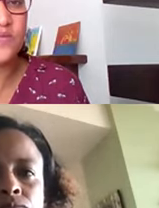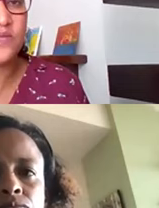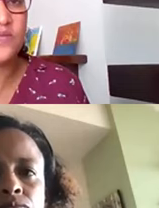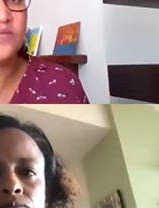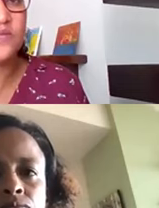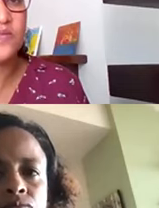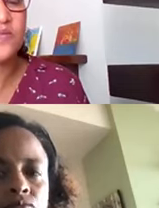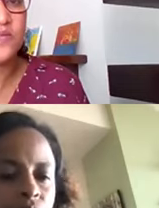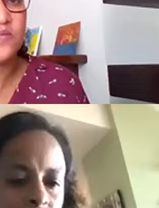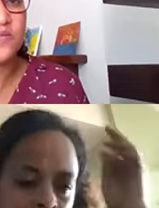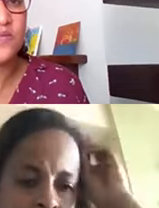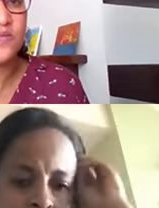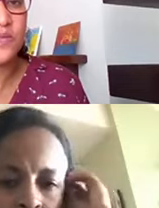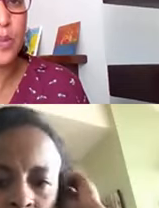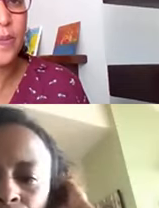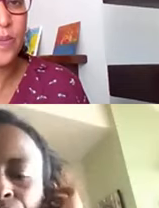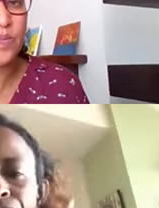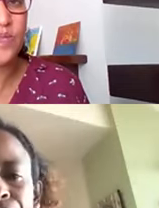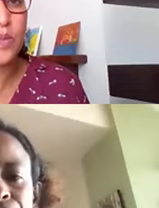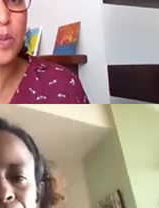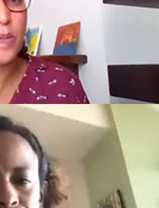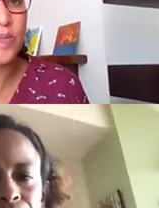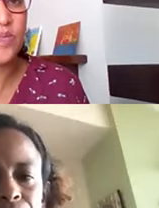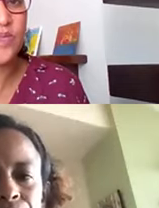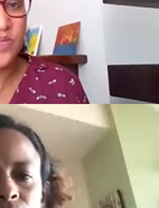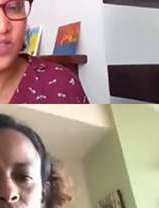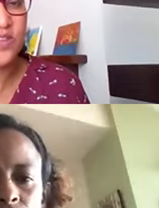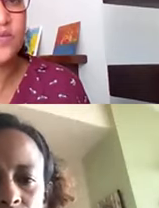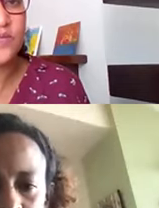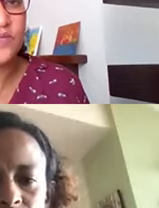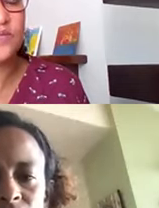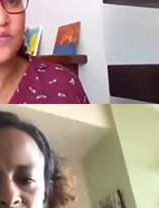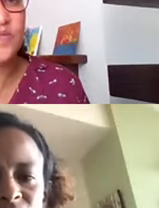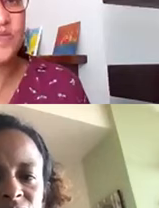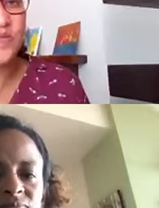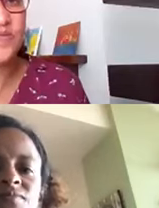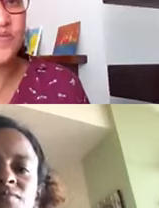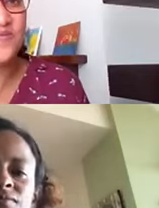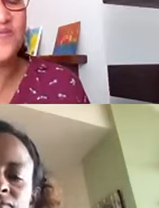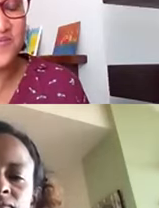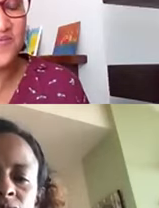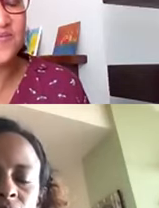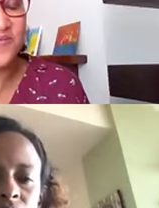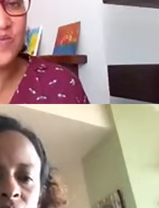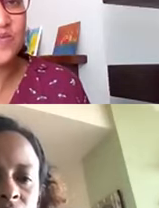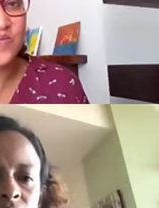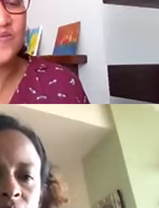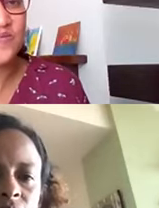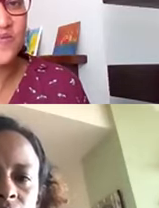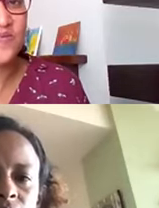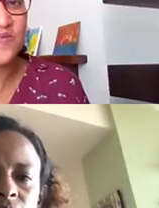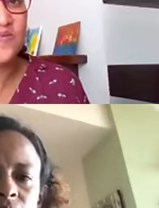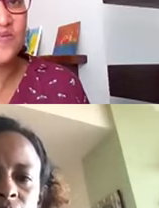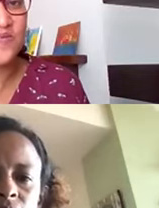students, even those highly educated, by the way, they do struggle to find a job. So it's not just those that, you know, like